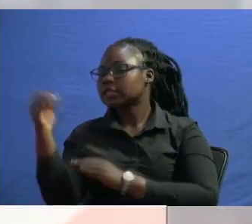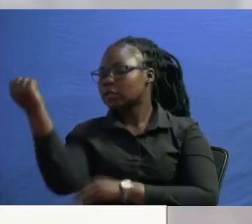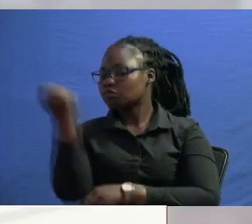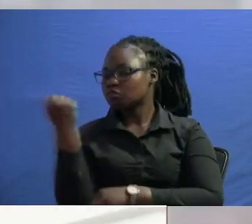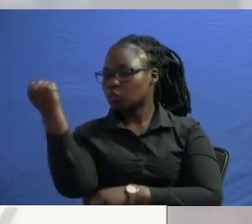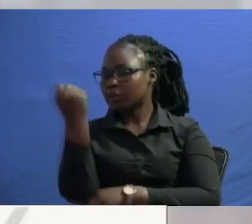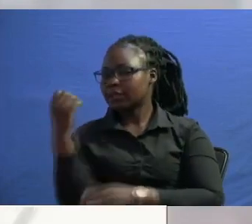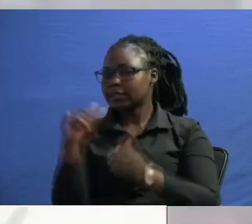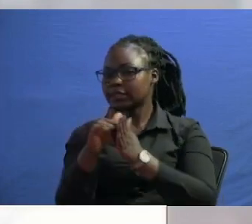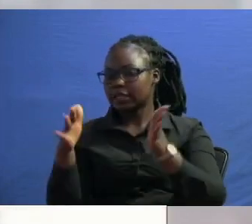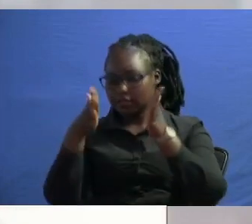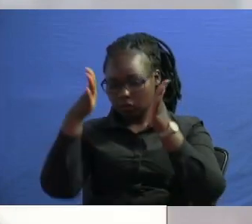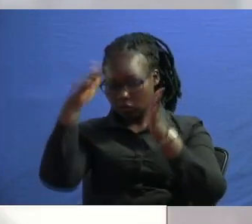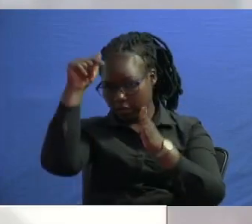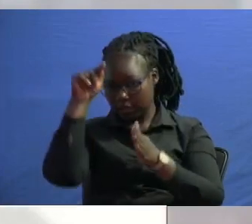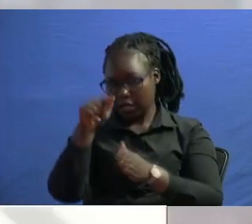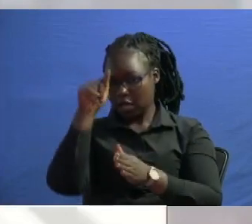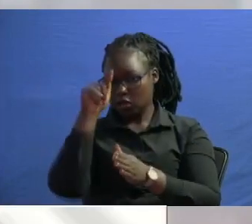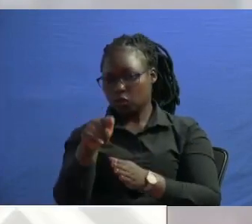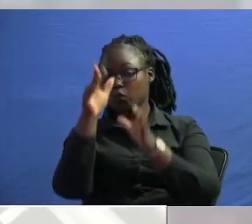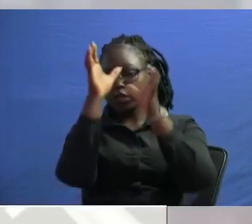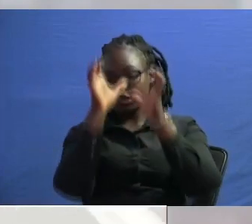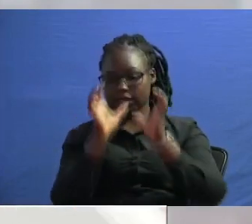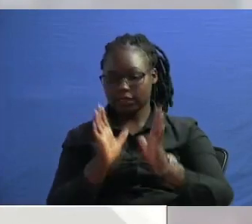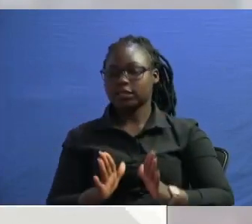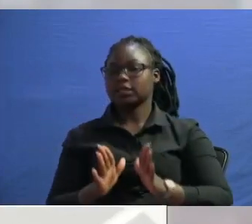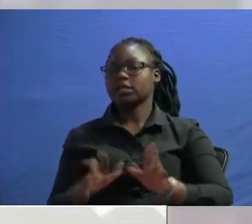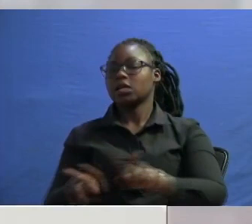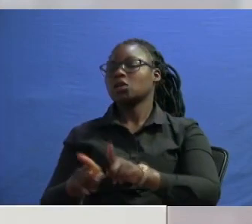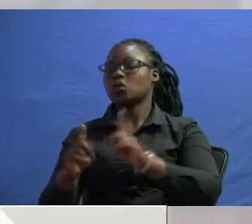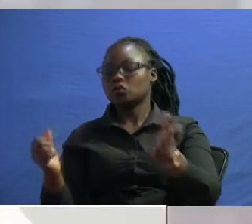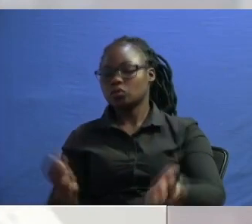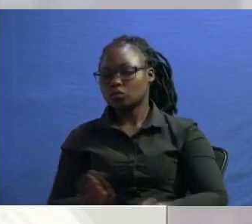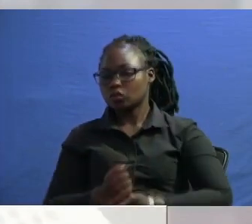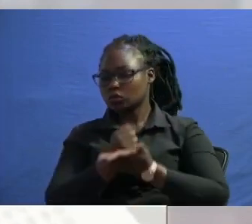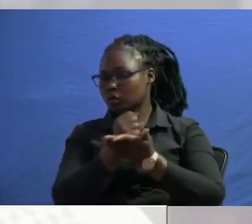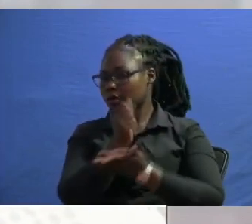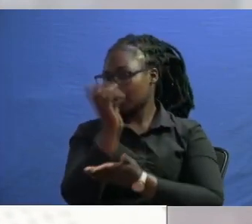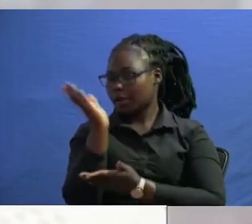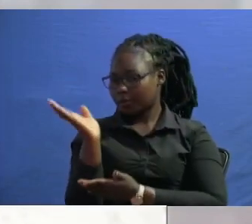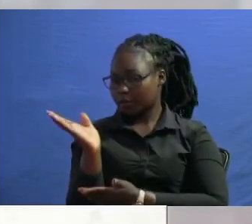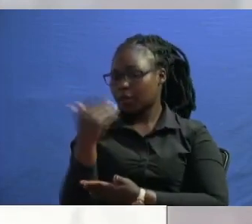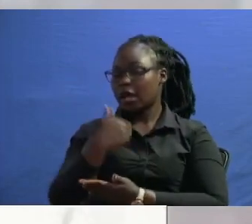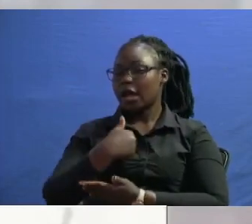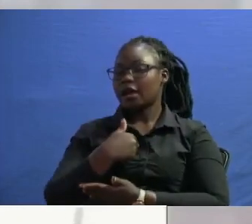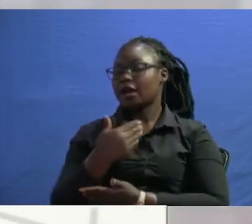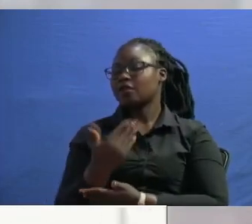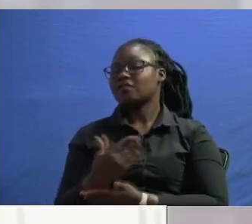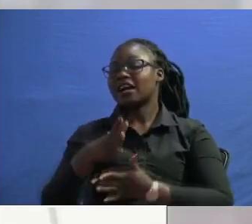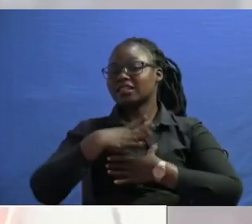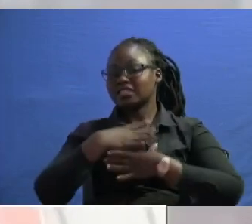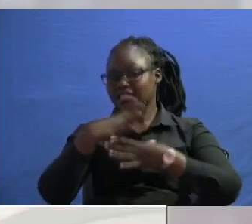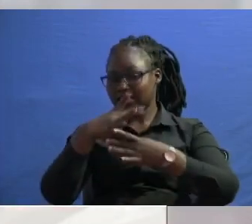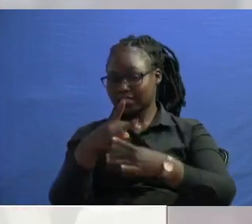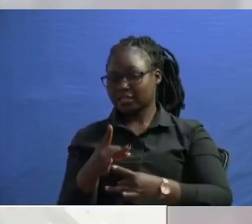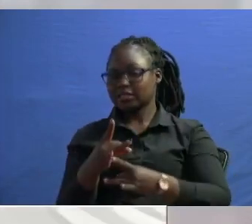concerns you the common citizen and of course to help me unpack this a very you know very interesting